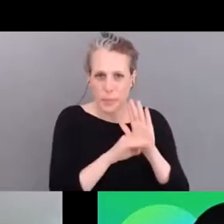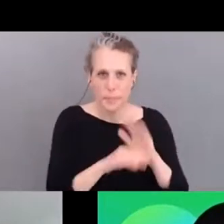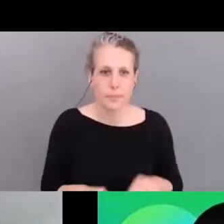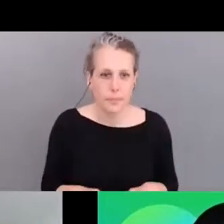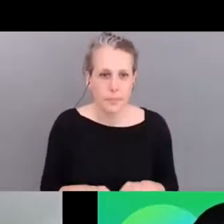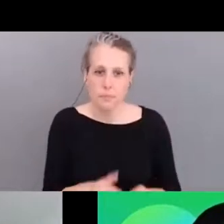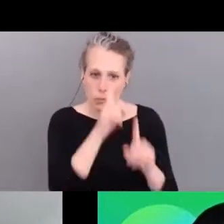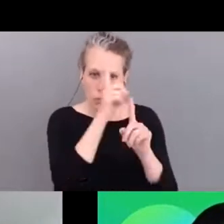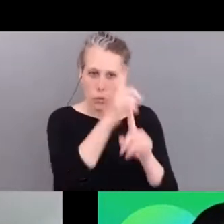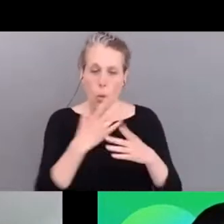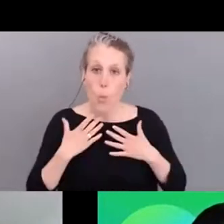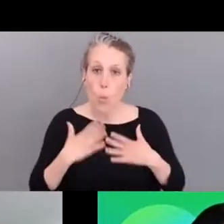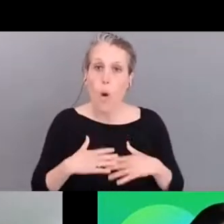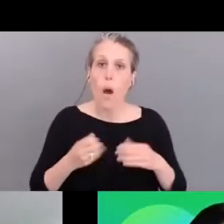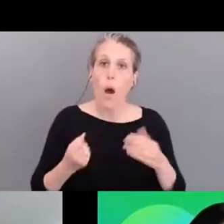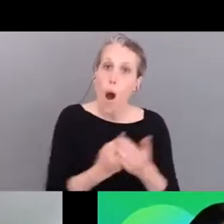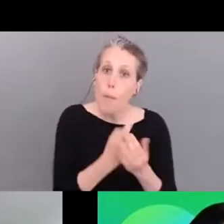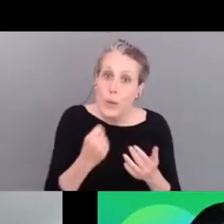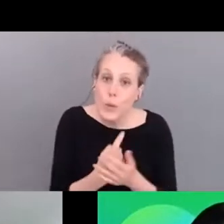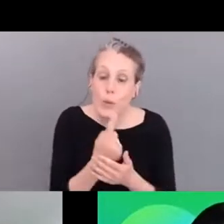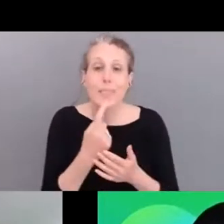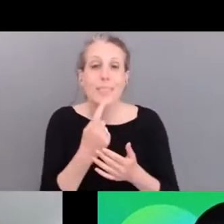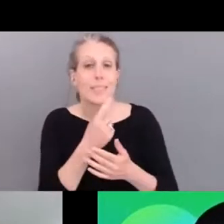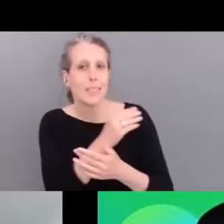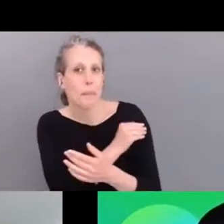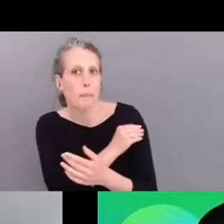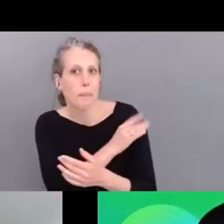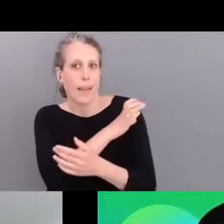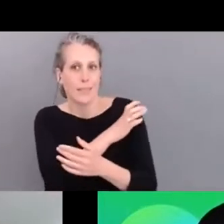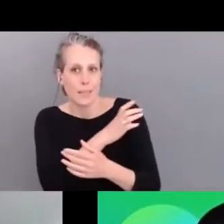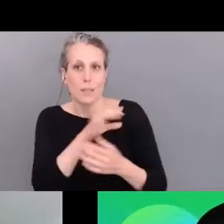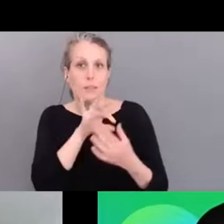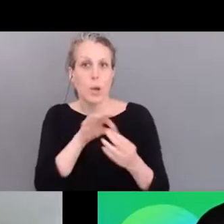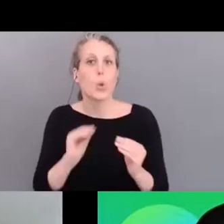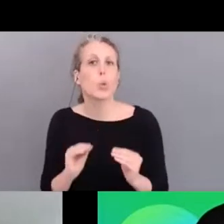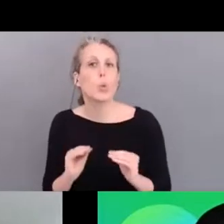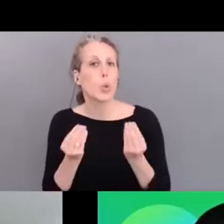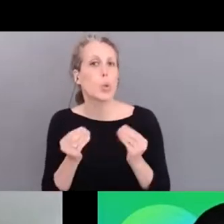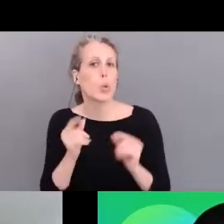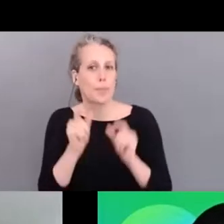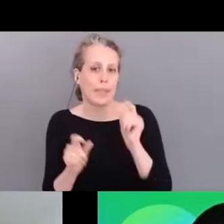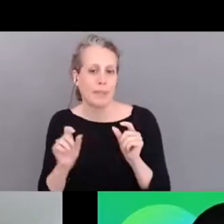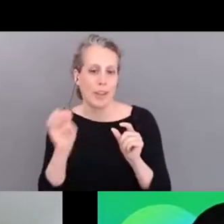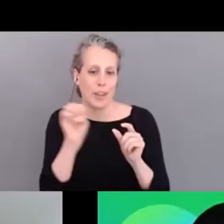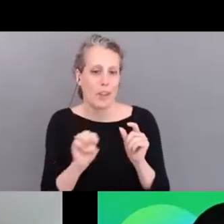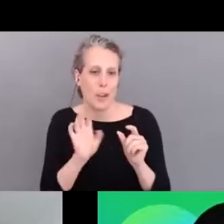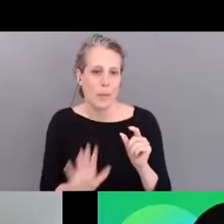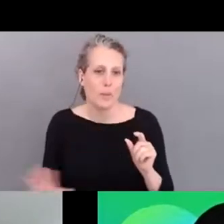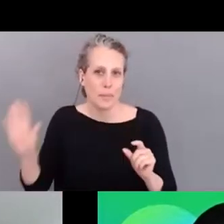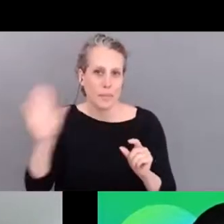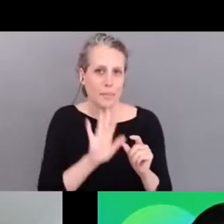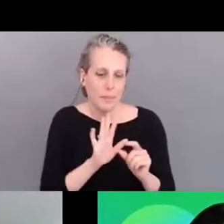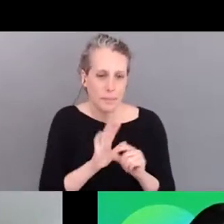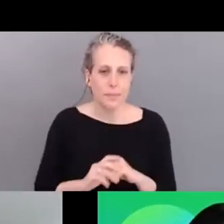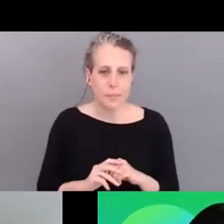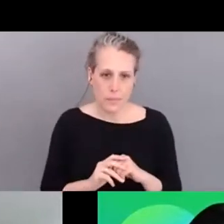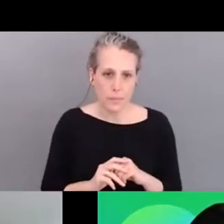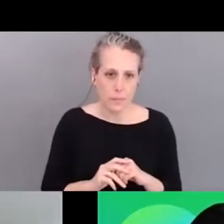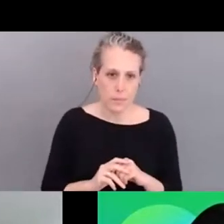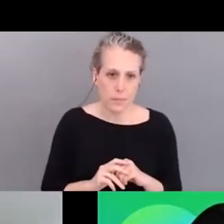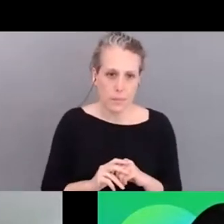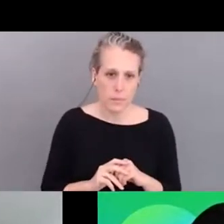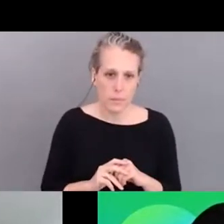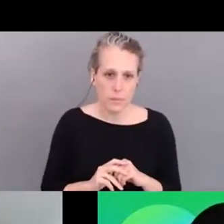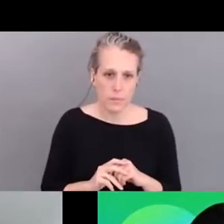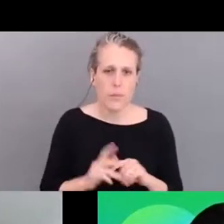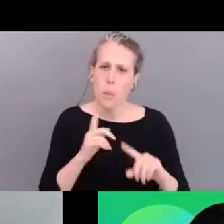opportunities and opportunities uh for uh young people across europe and also to advocate for uh for the use of sport